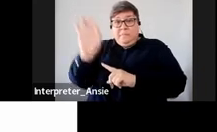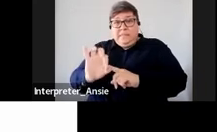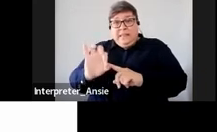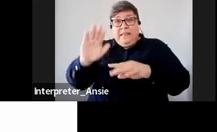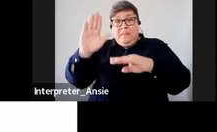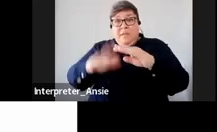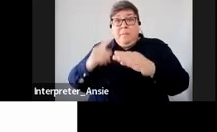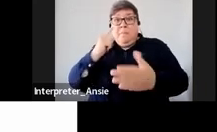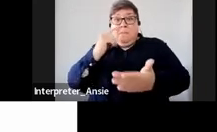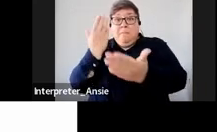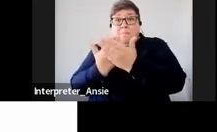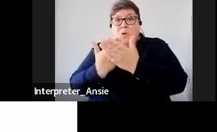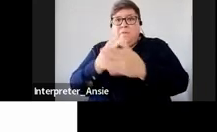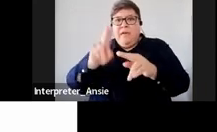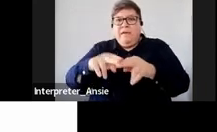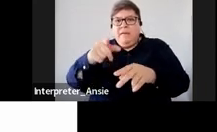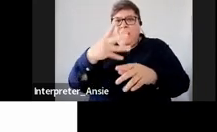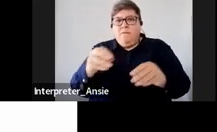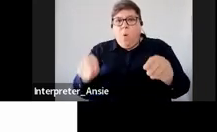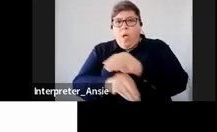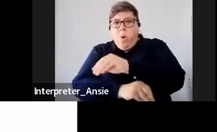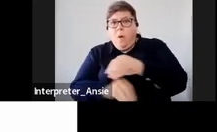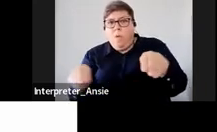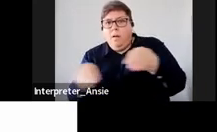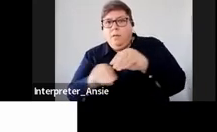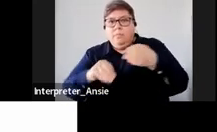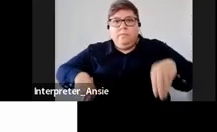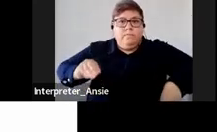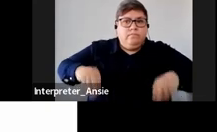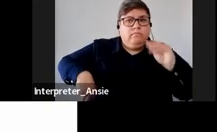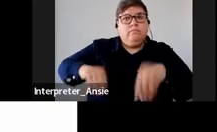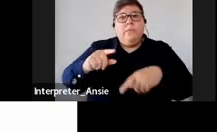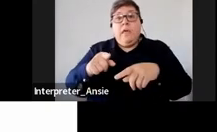proven that there was some obstruction or if it is a repeated case